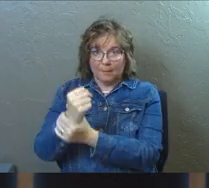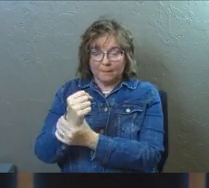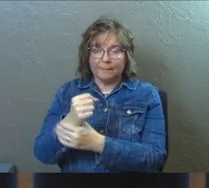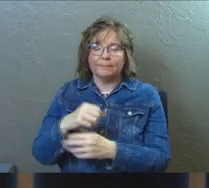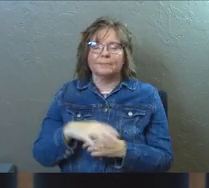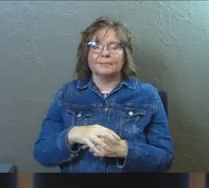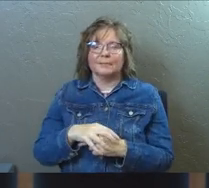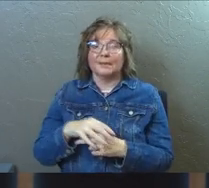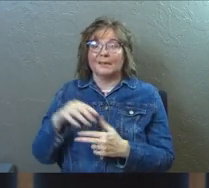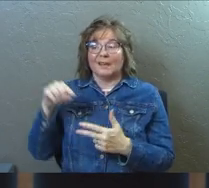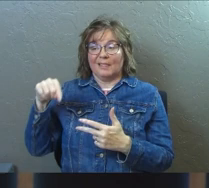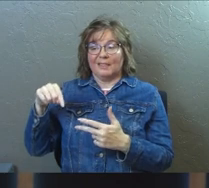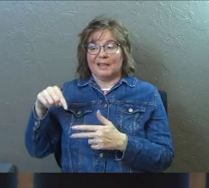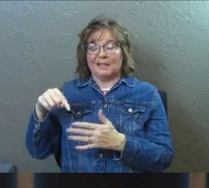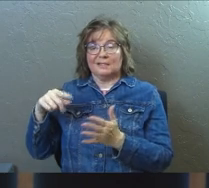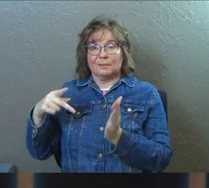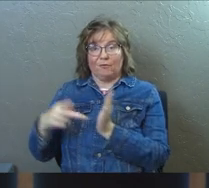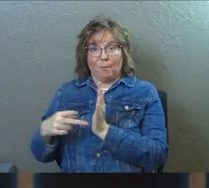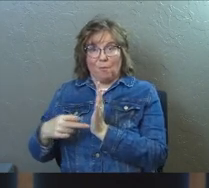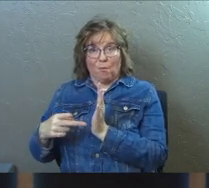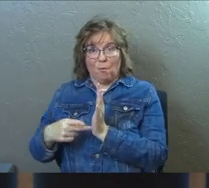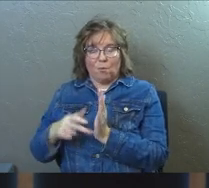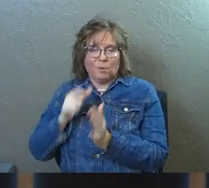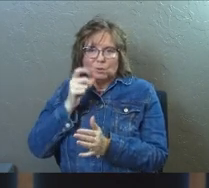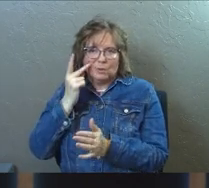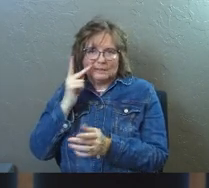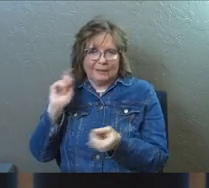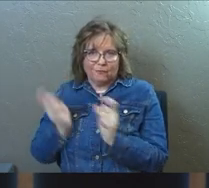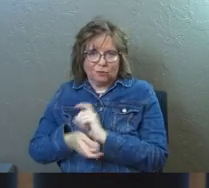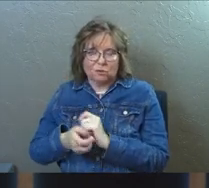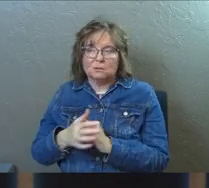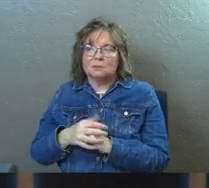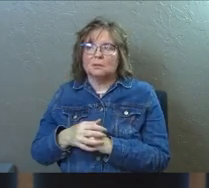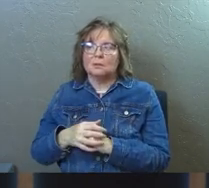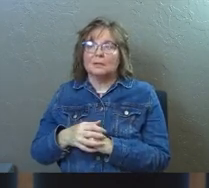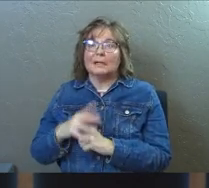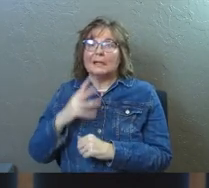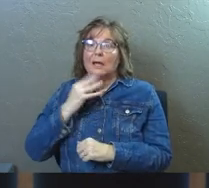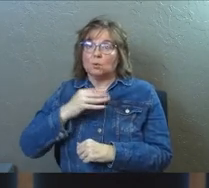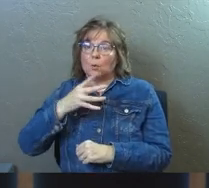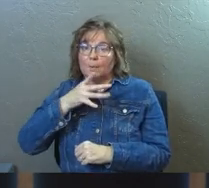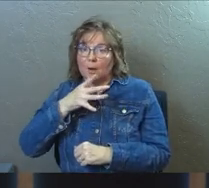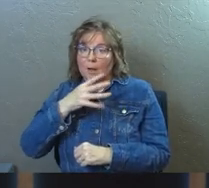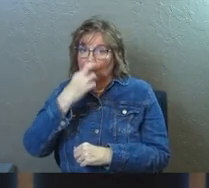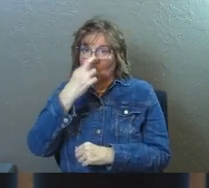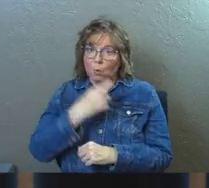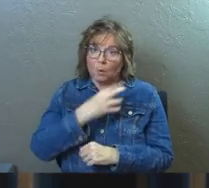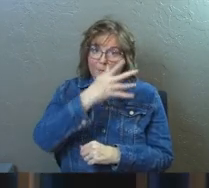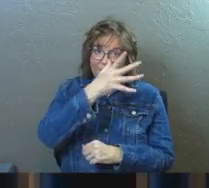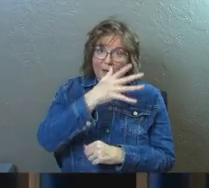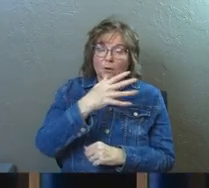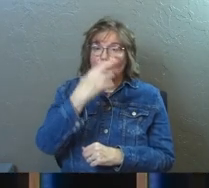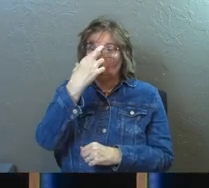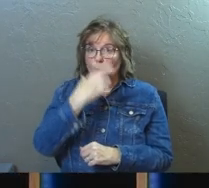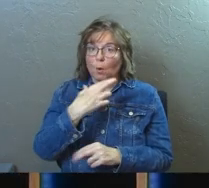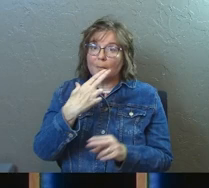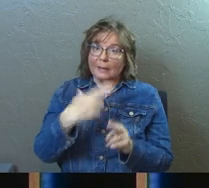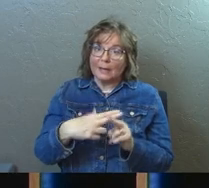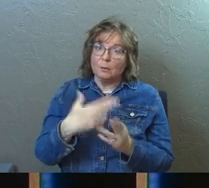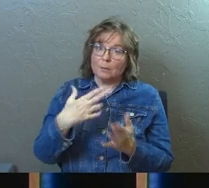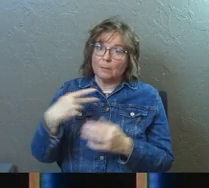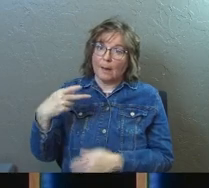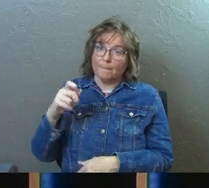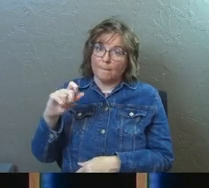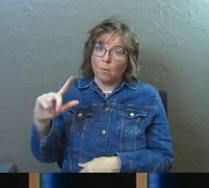that Saul was his Jewish name because he had a Jewish mother. He had a Roman father, and his Roman name was probably Paul.